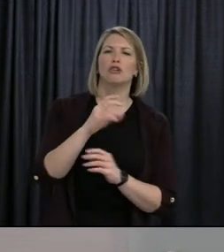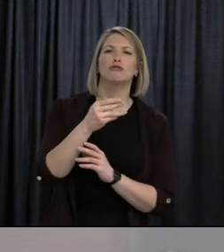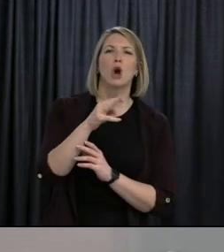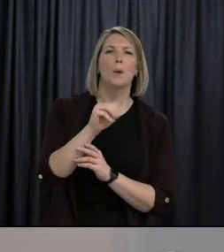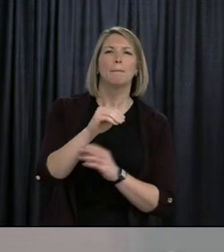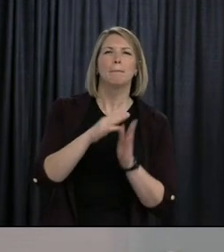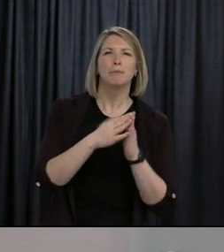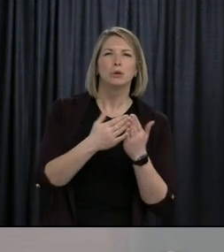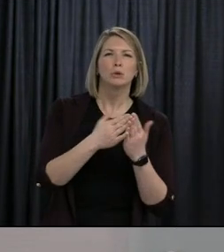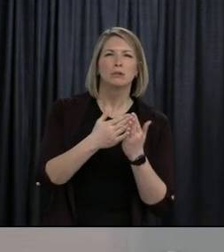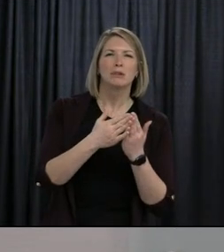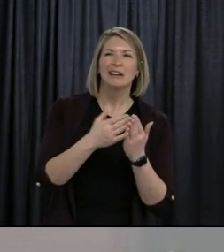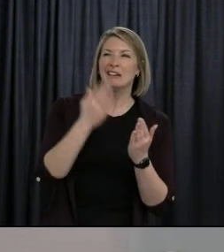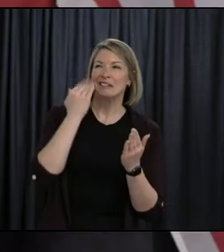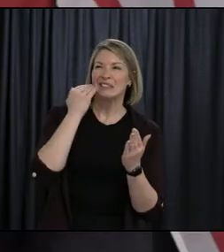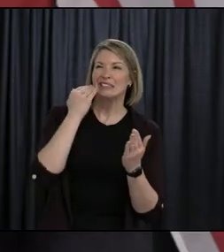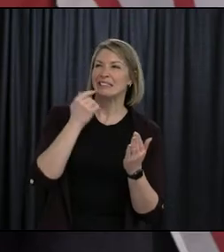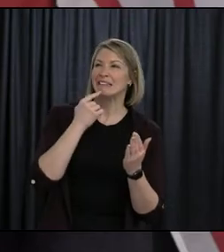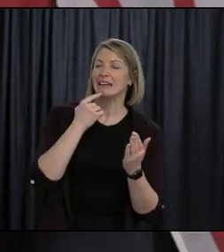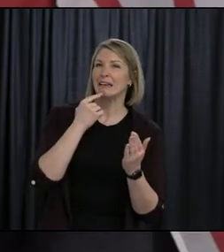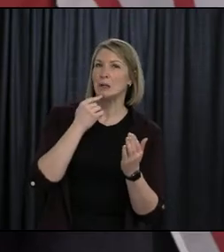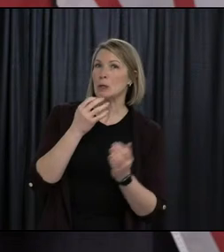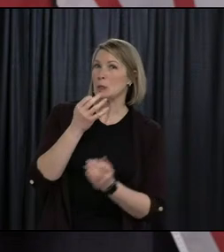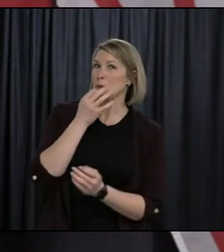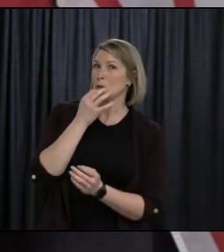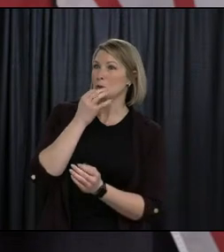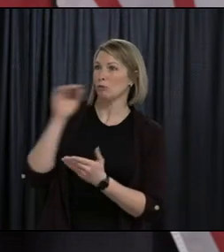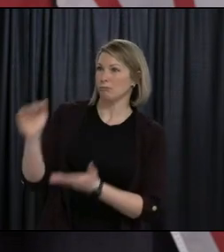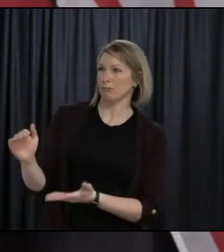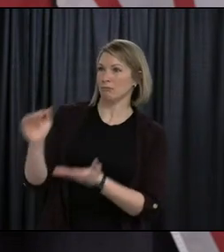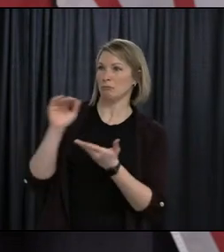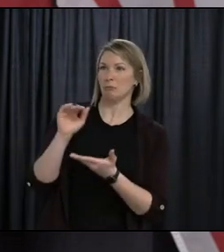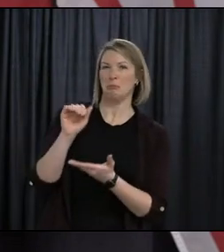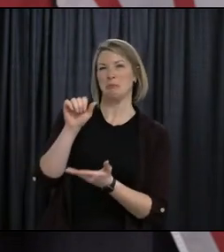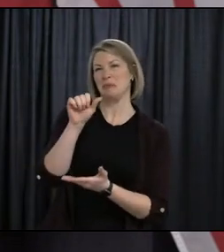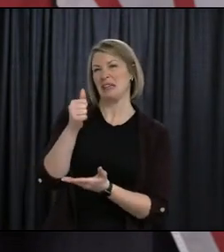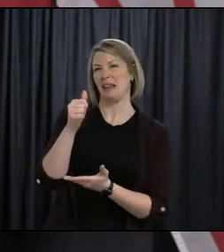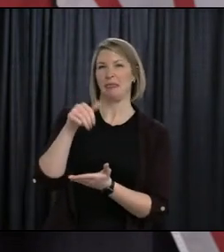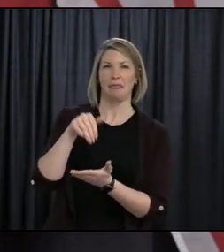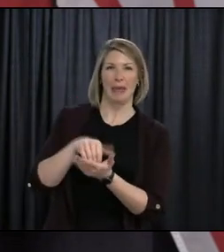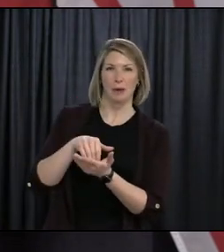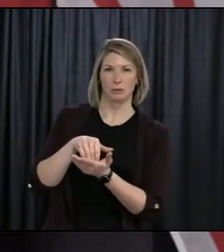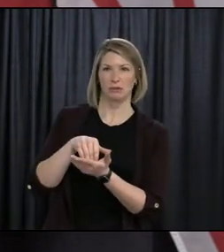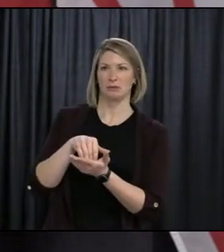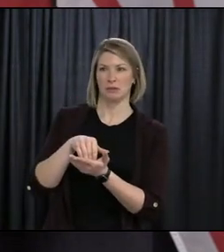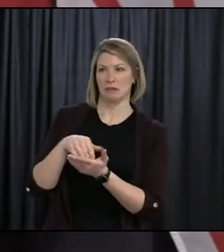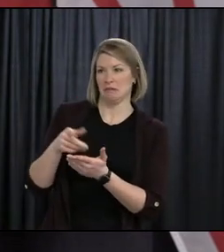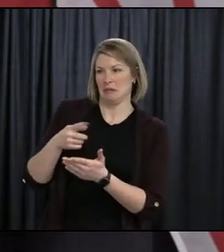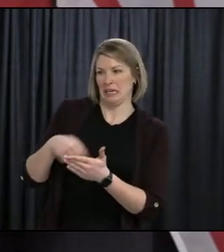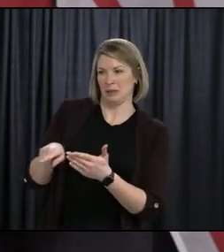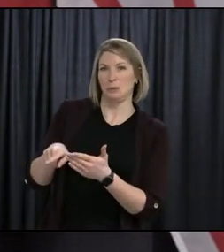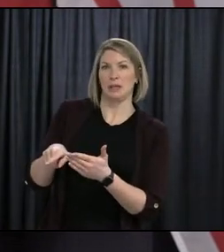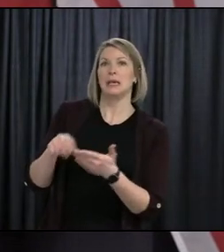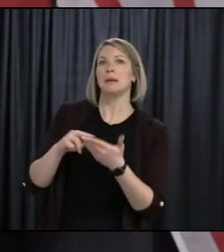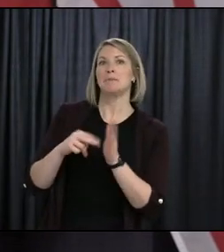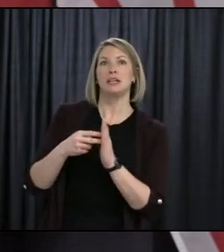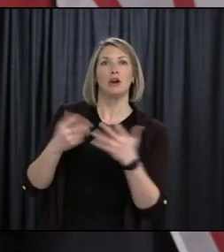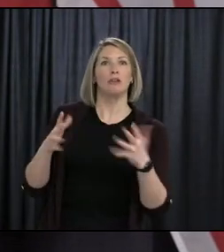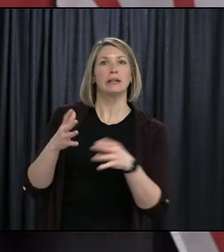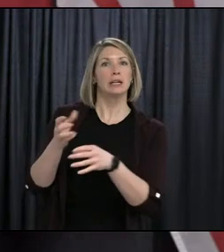You mentioned 10,000 should be here in a week or two. Does that mean 20,000 have already arrived?